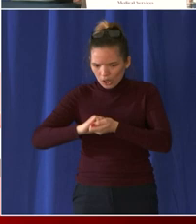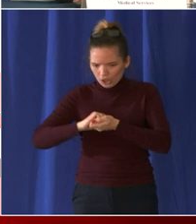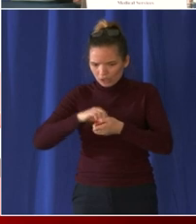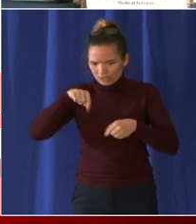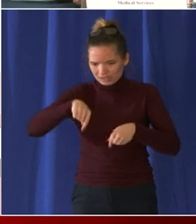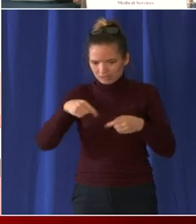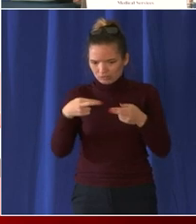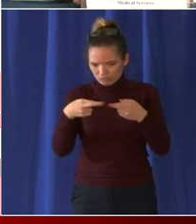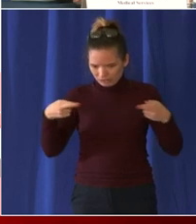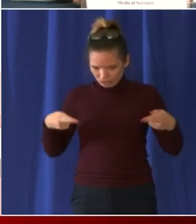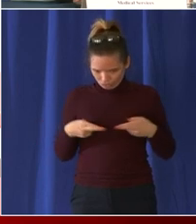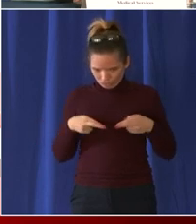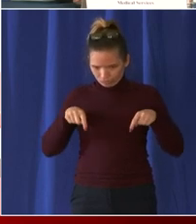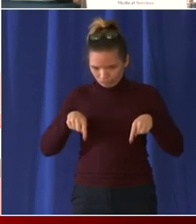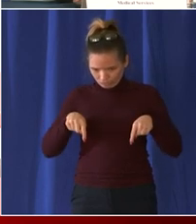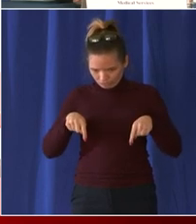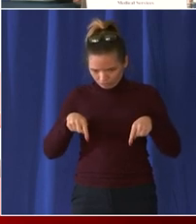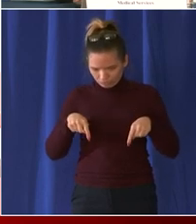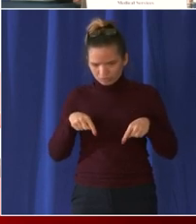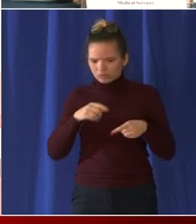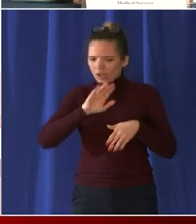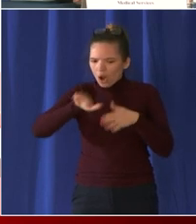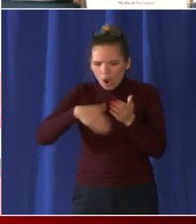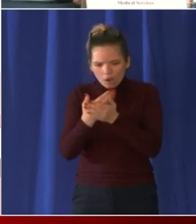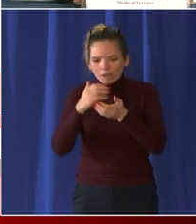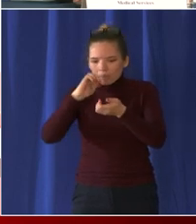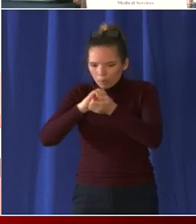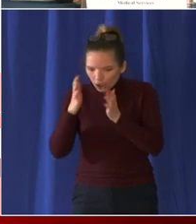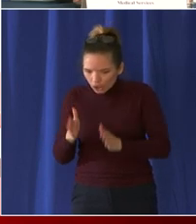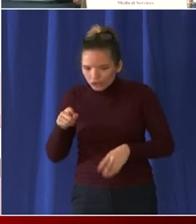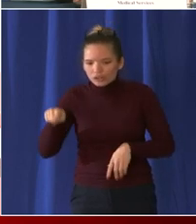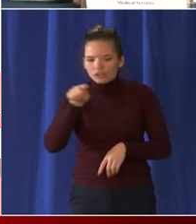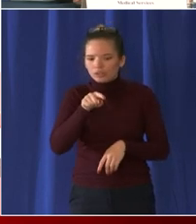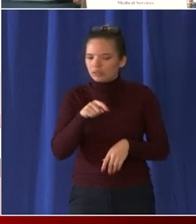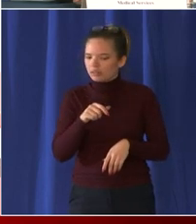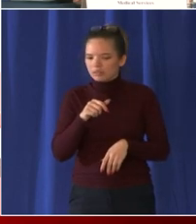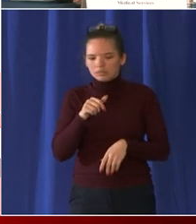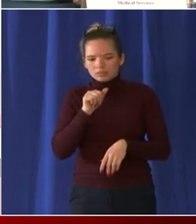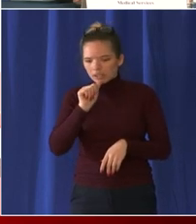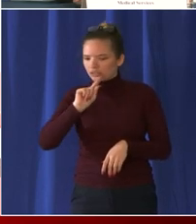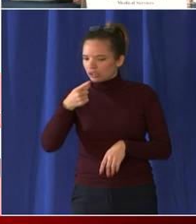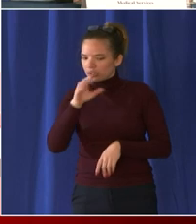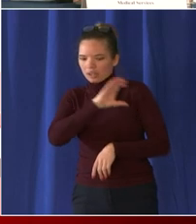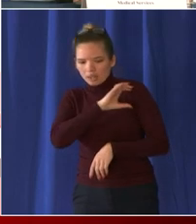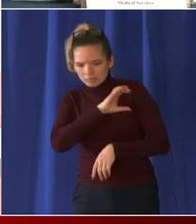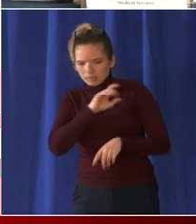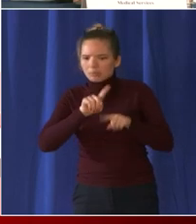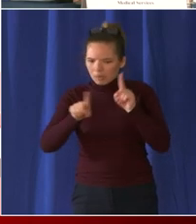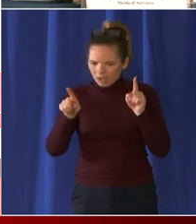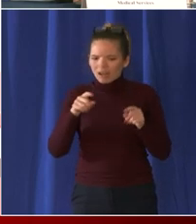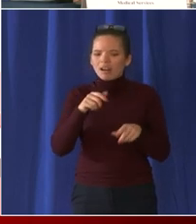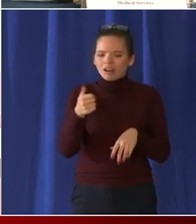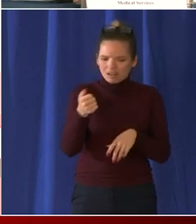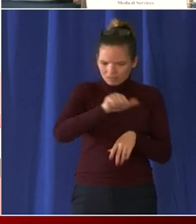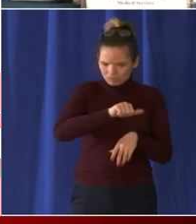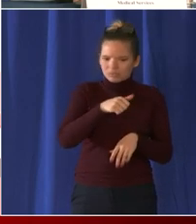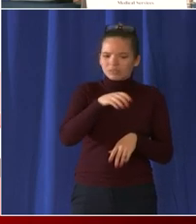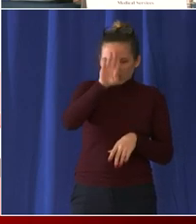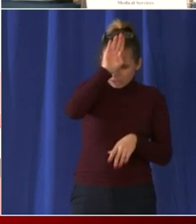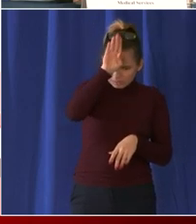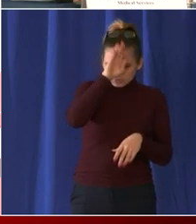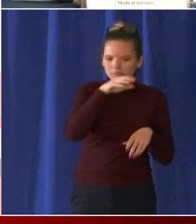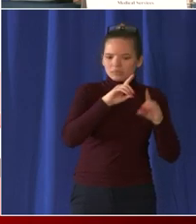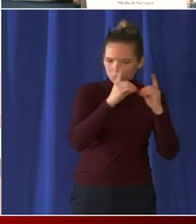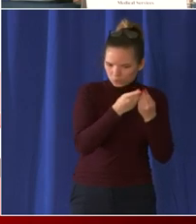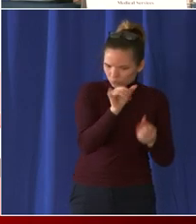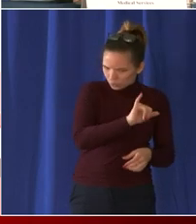partner around us not only did they help with the police department to help with the fire department as well so we got resources from around the region